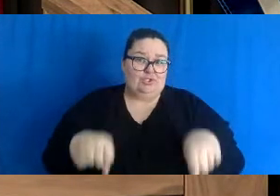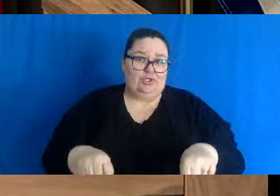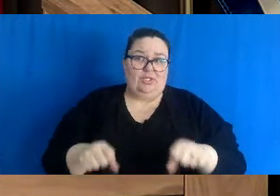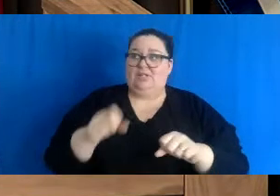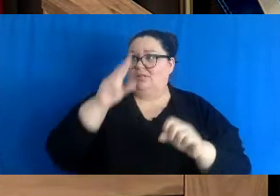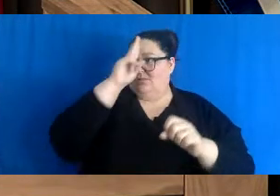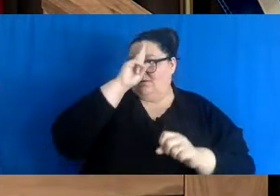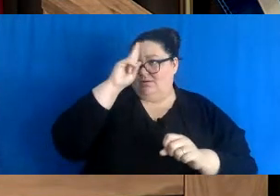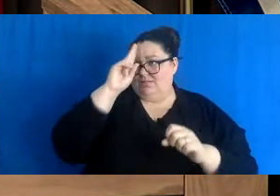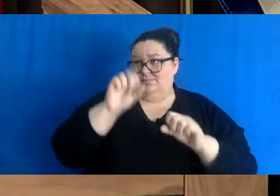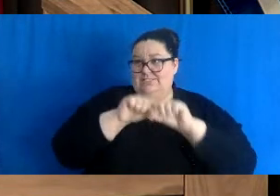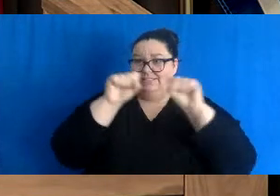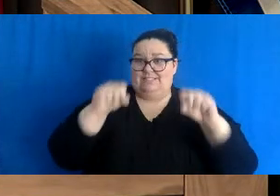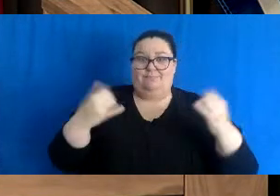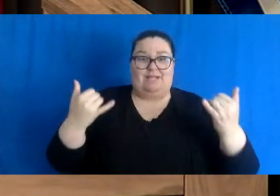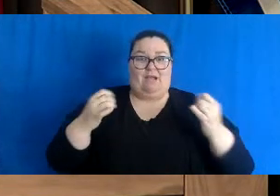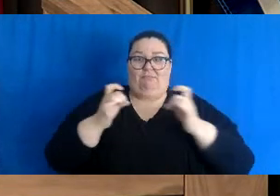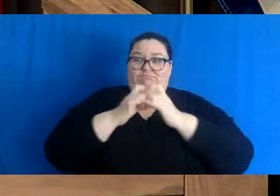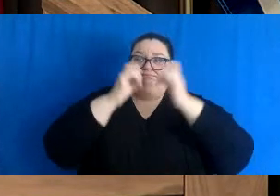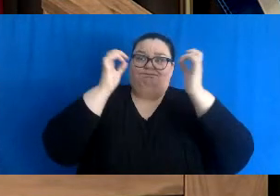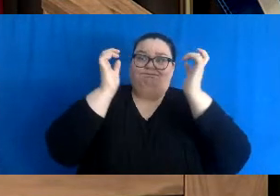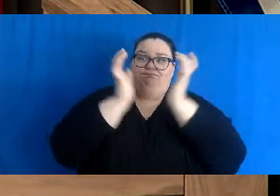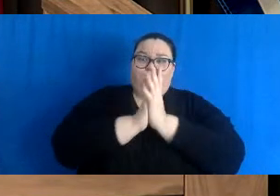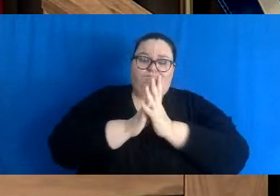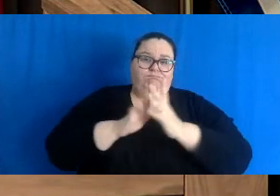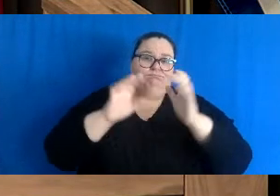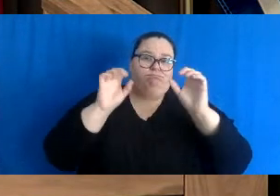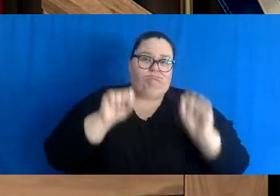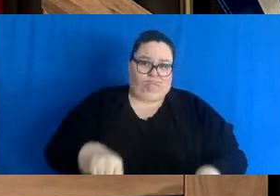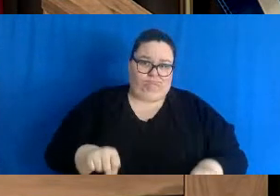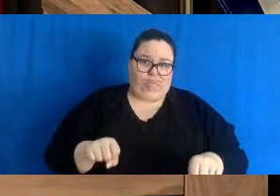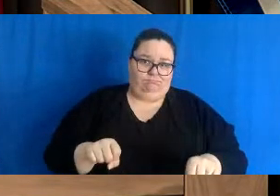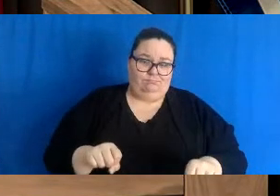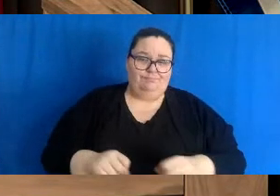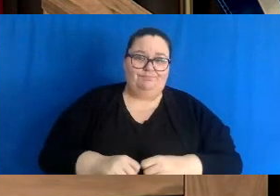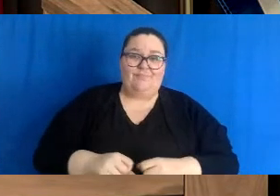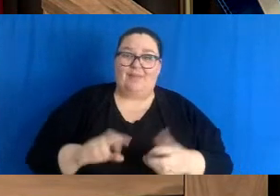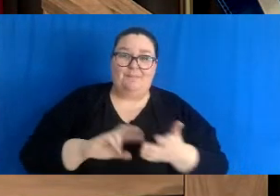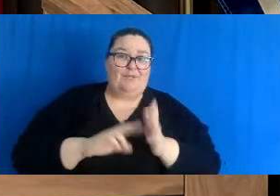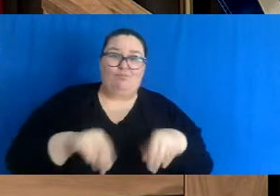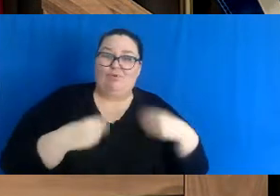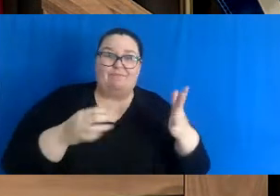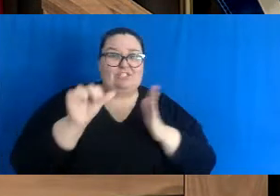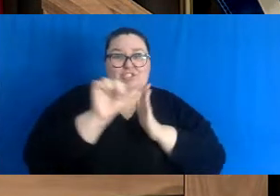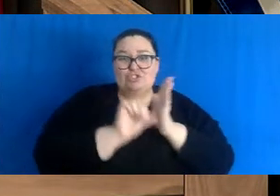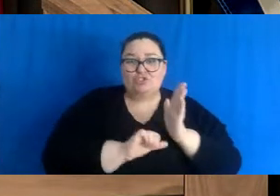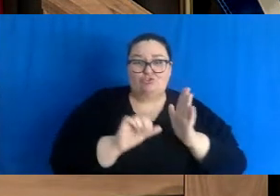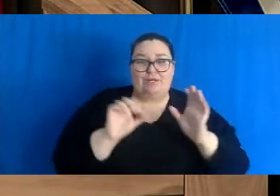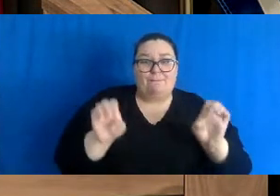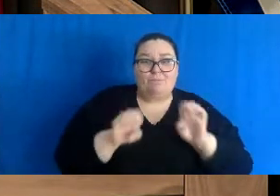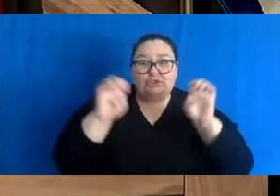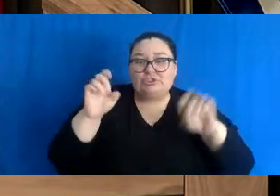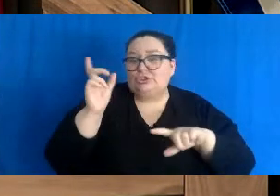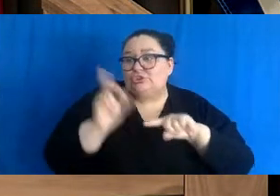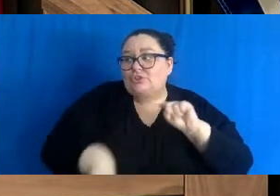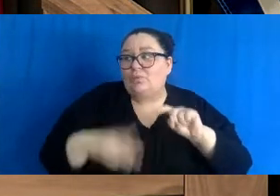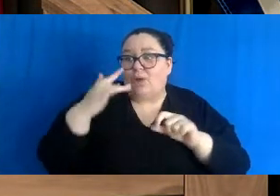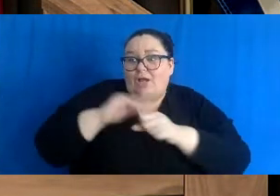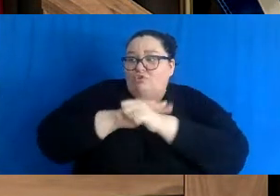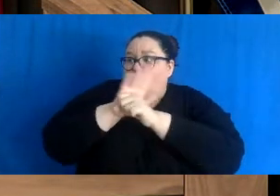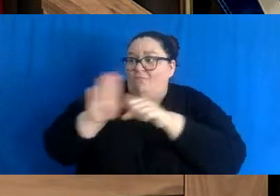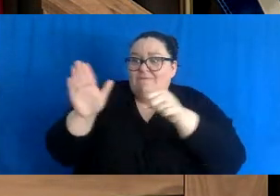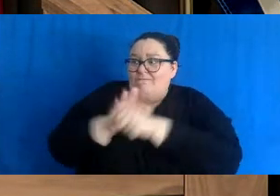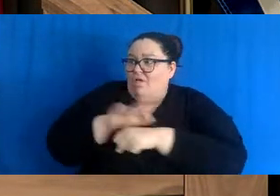only is in a crisis, but failing to serve the most critical needs. Level 3 measures are a last resort